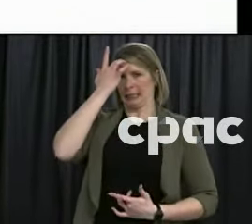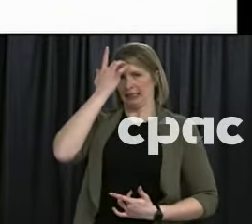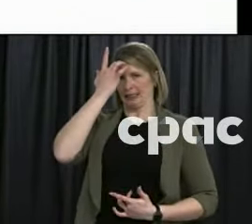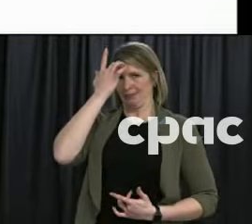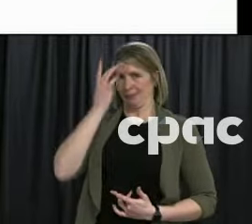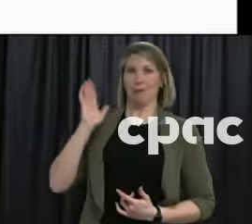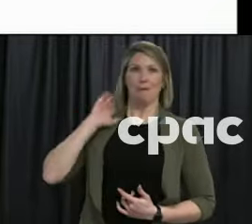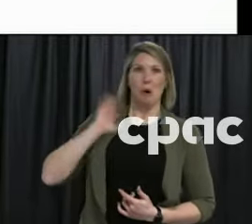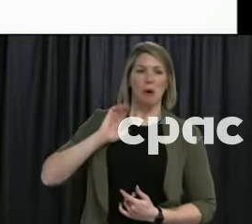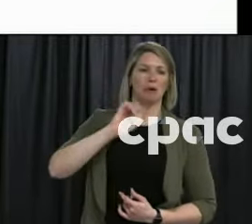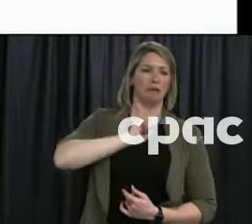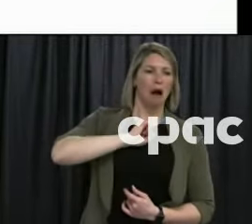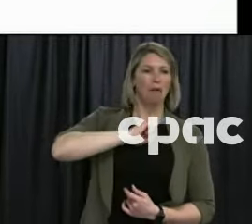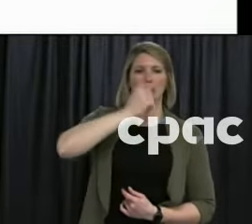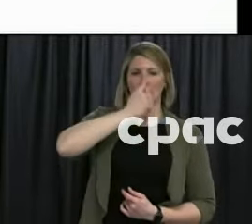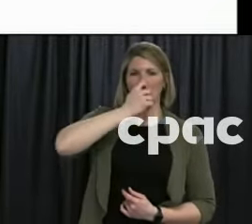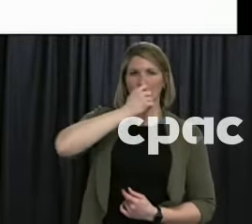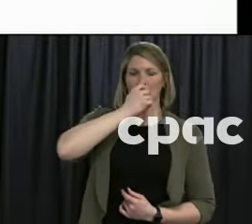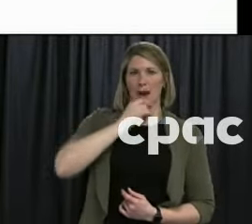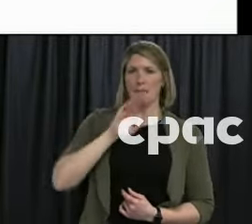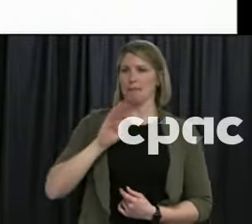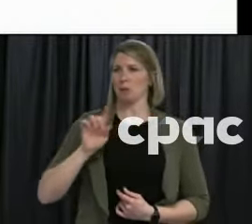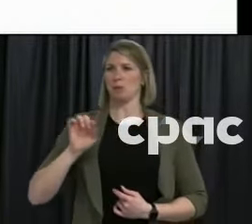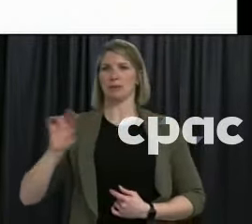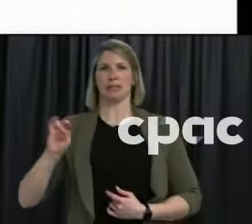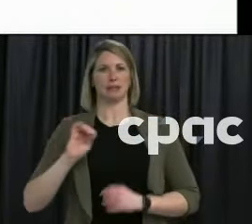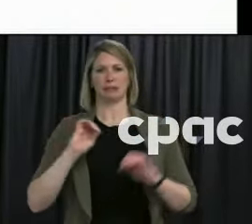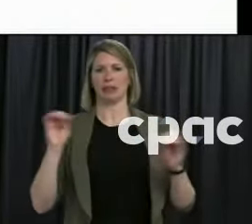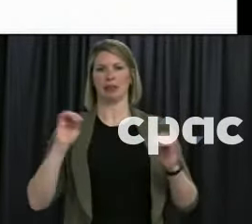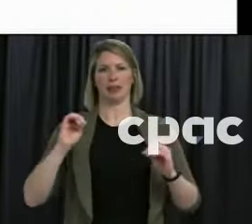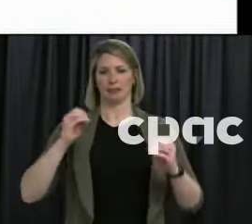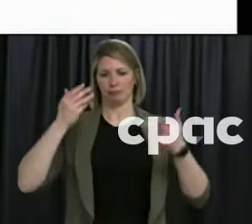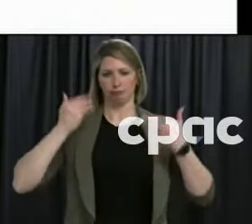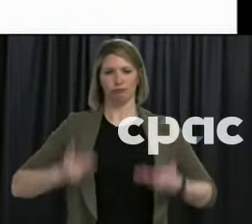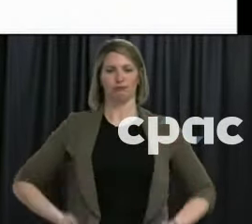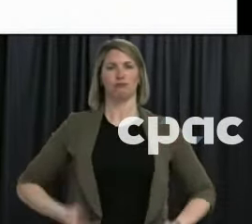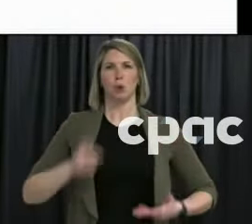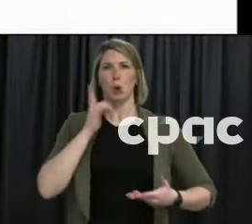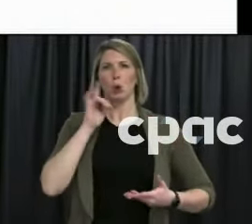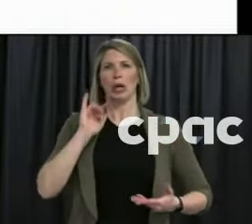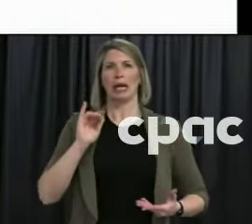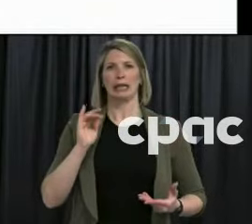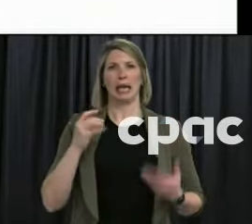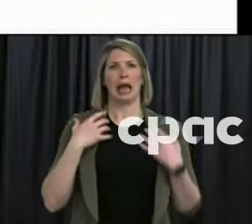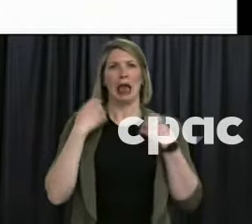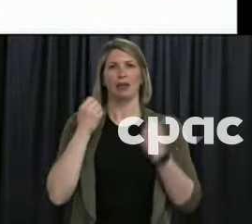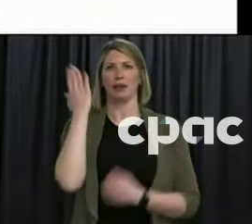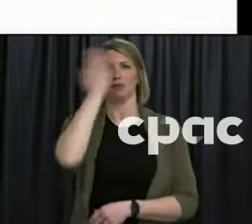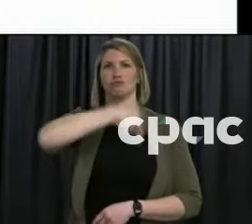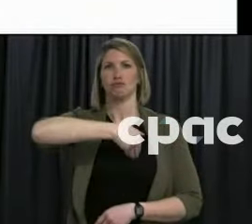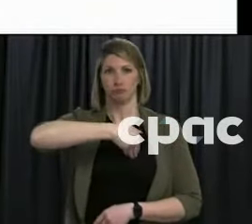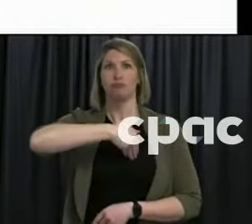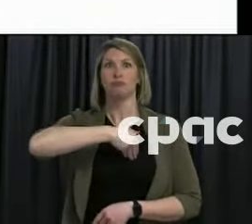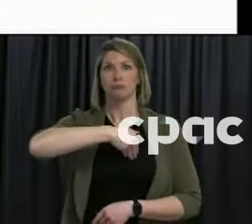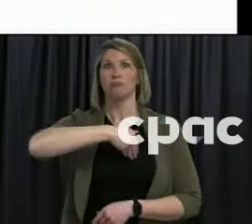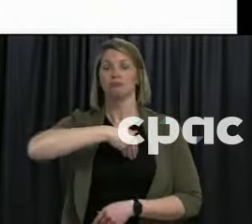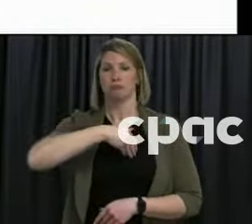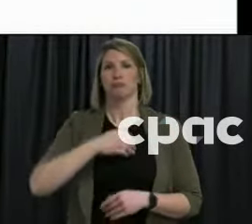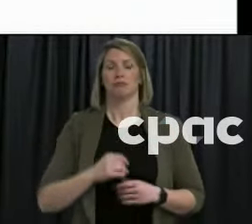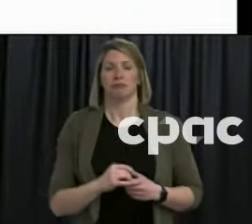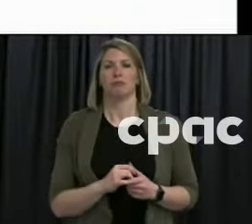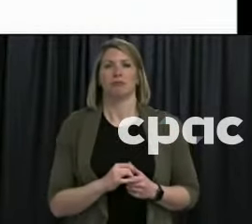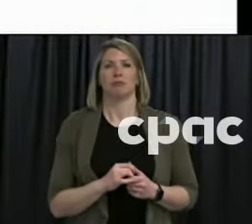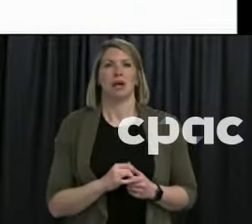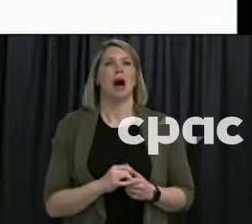cases that were noted and then it was subsequently modeled and this model is slightly different but what it shows is that the